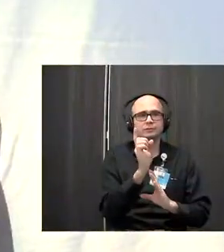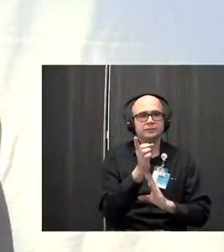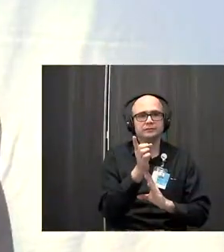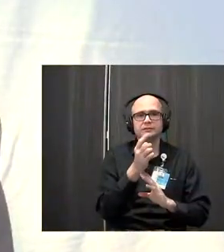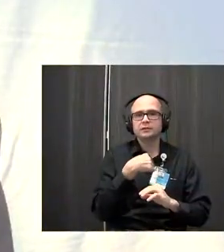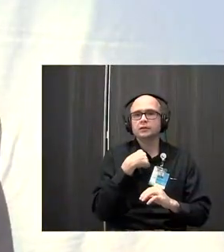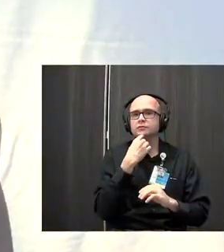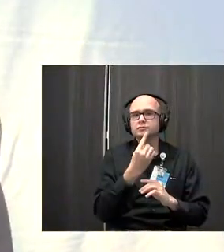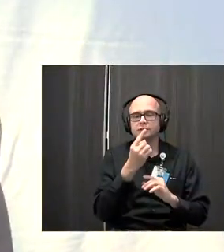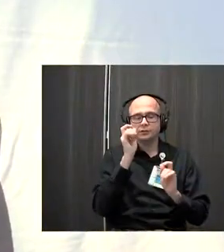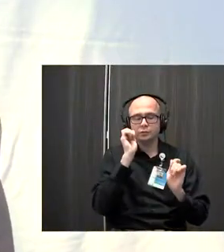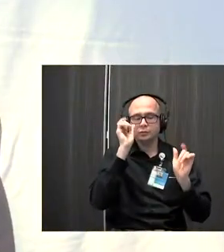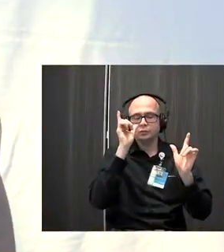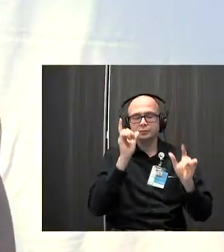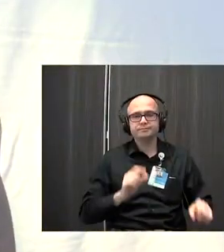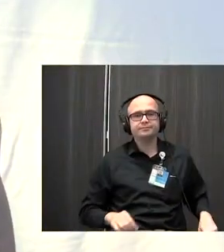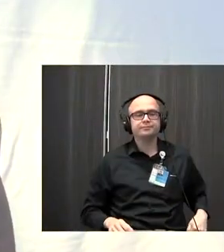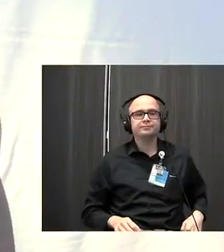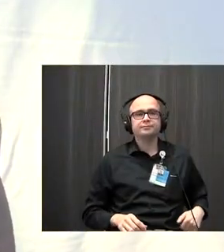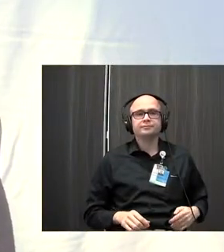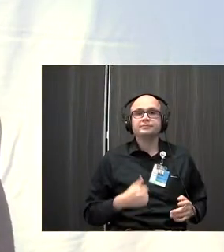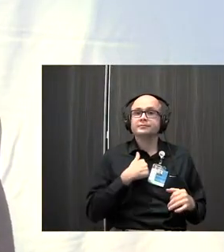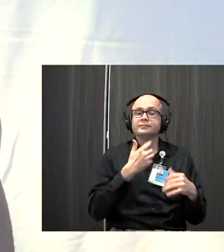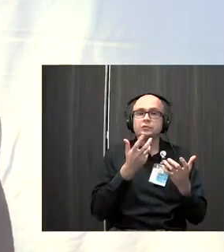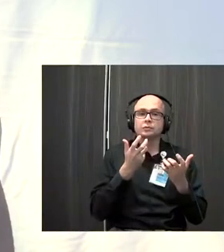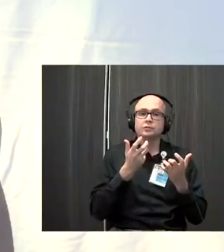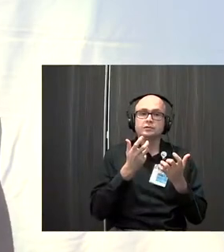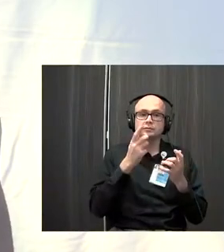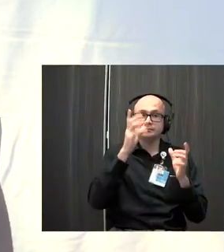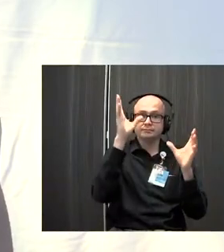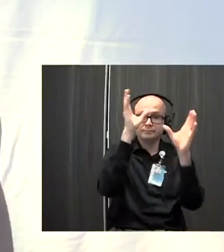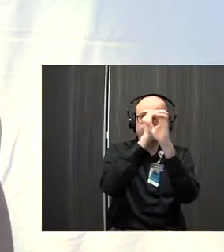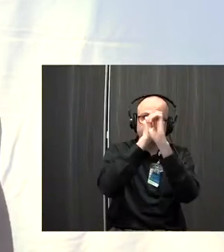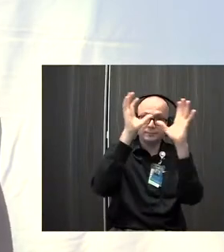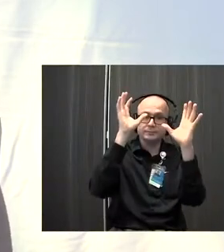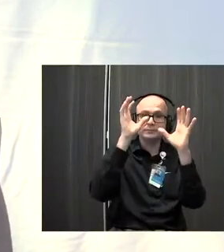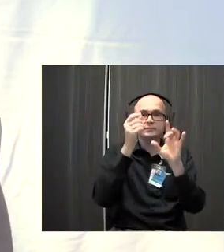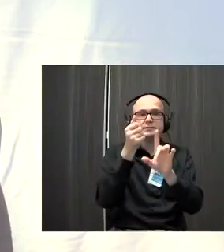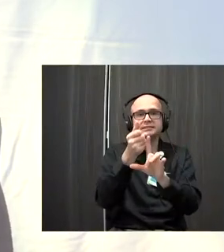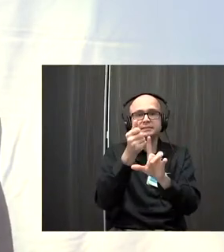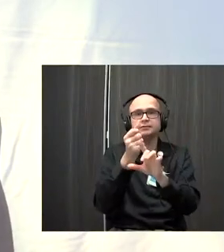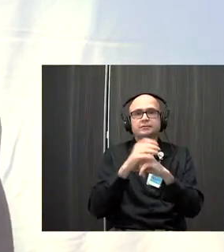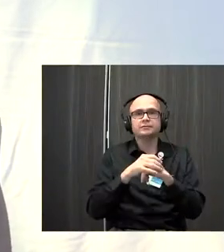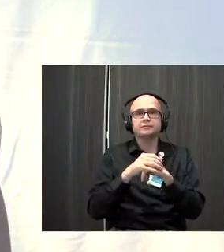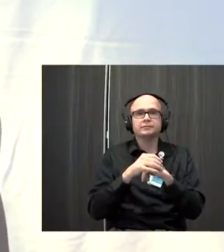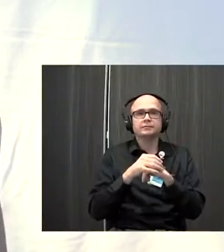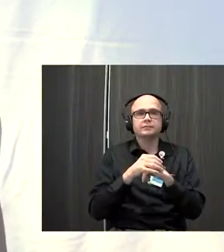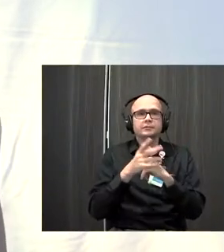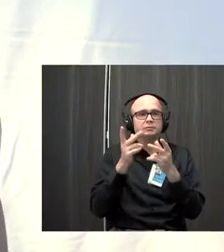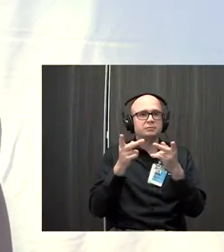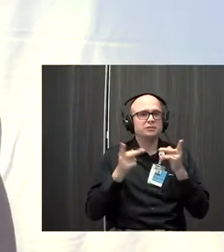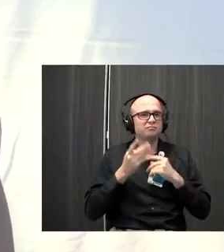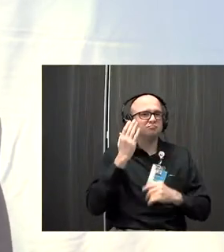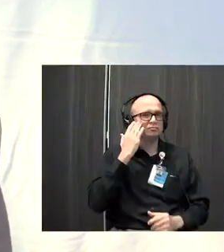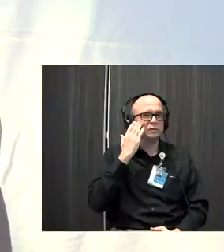I'll tell you when to come back. But I'd like you to imagine yourself in a place that's very familiar.